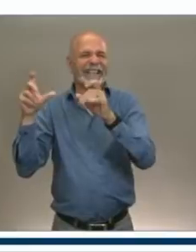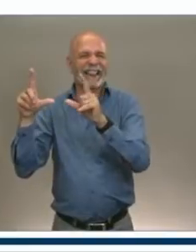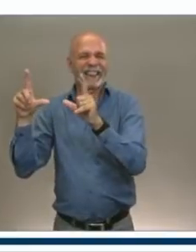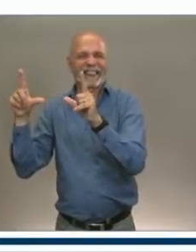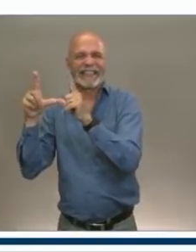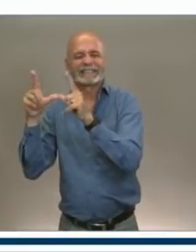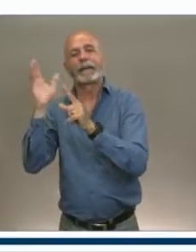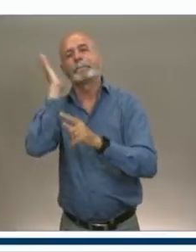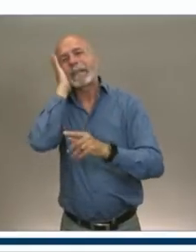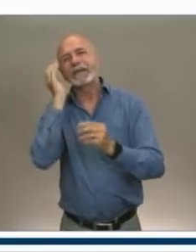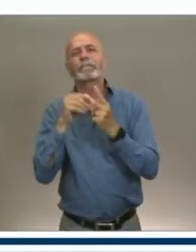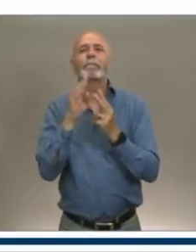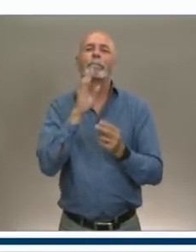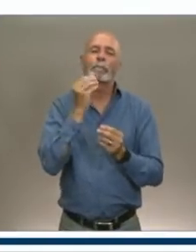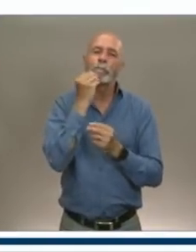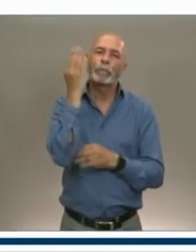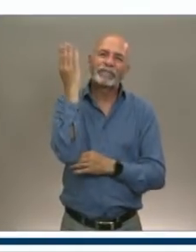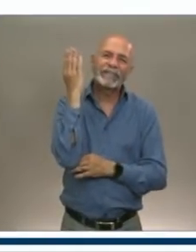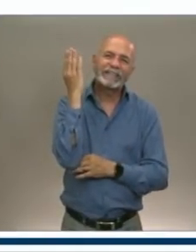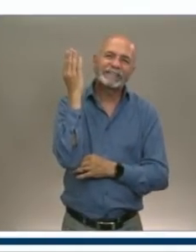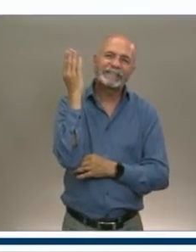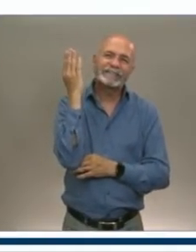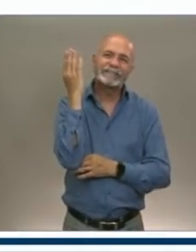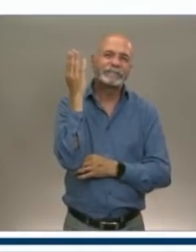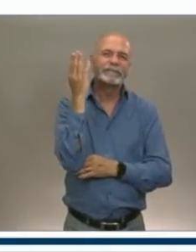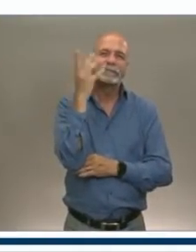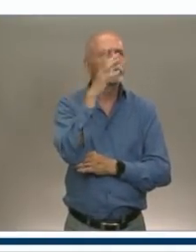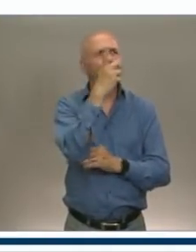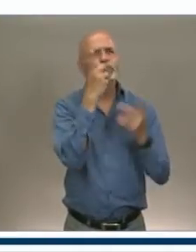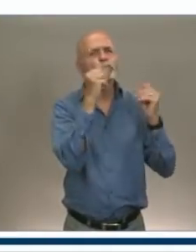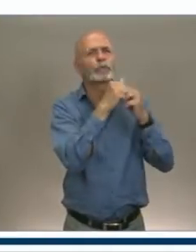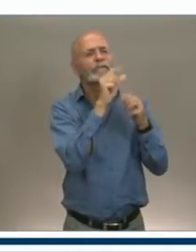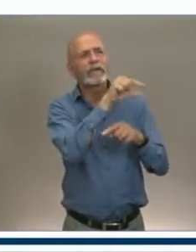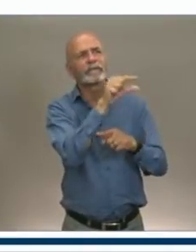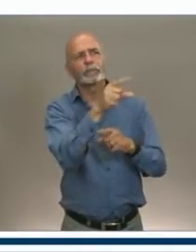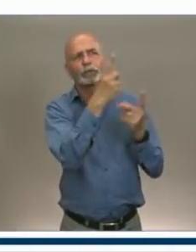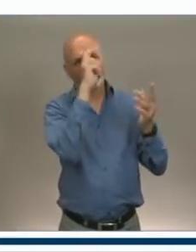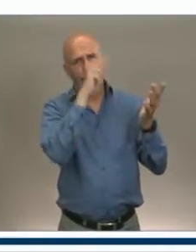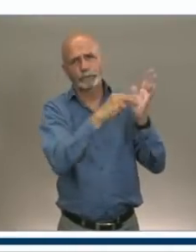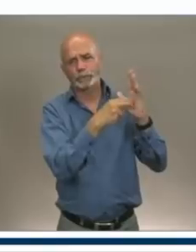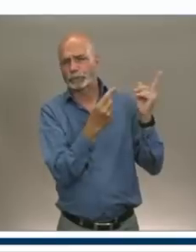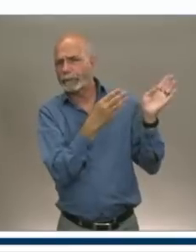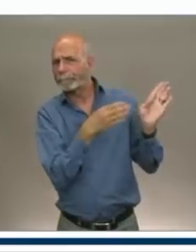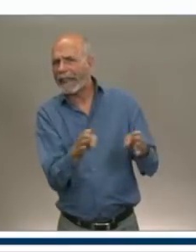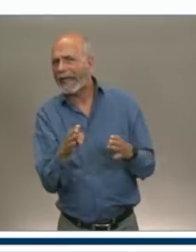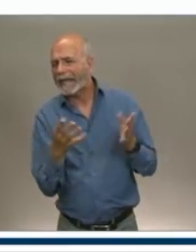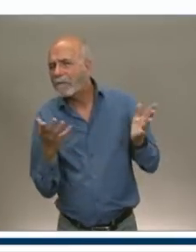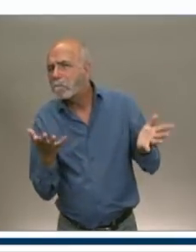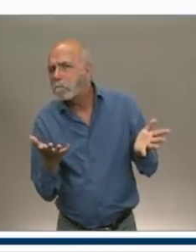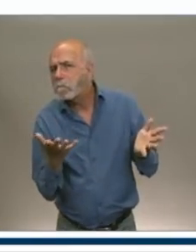is, the government planning to do to, to override that impact?